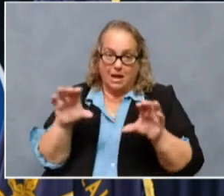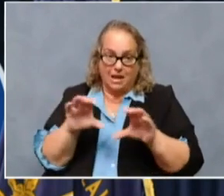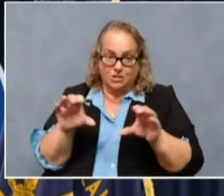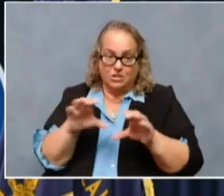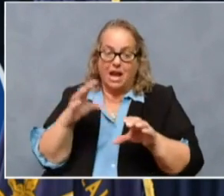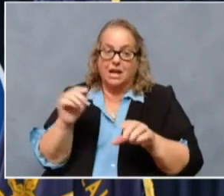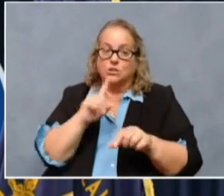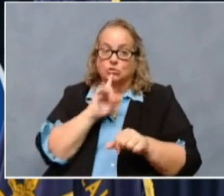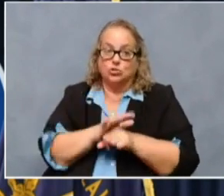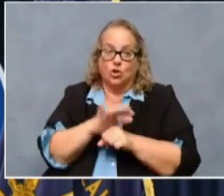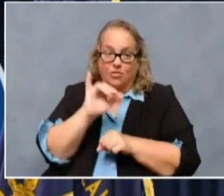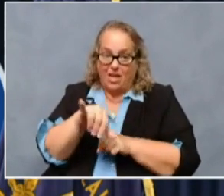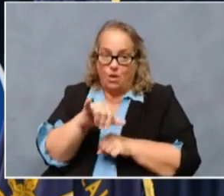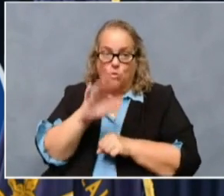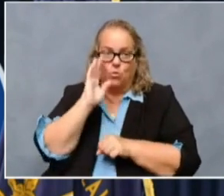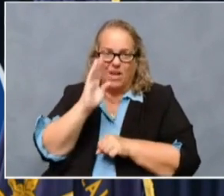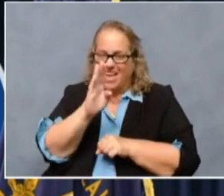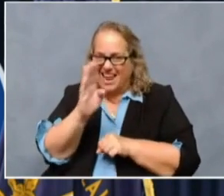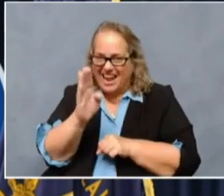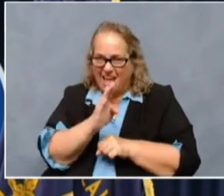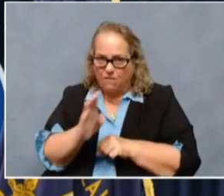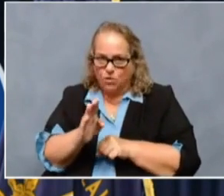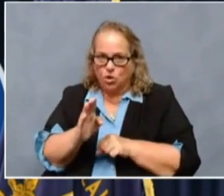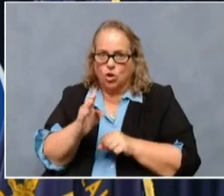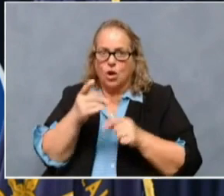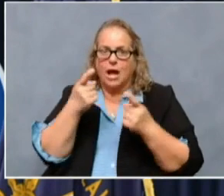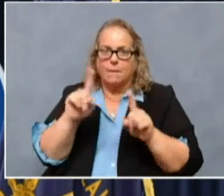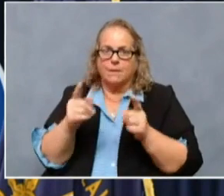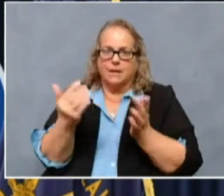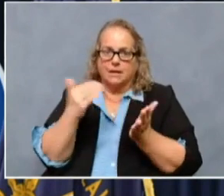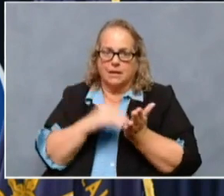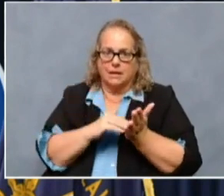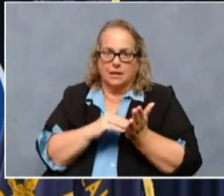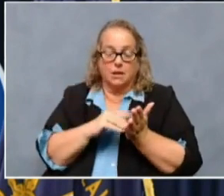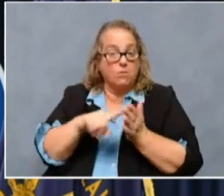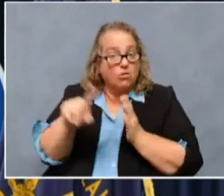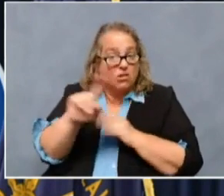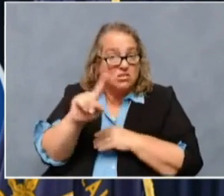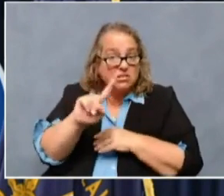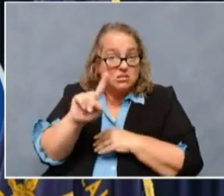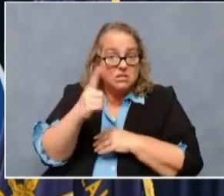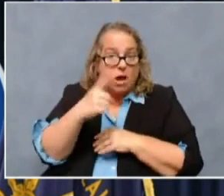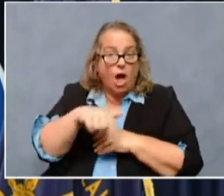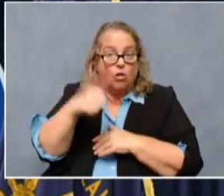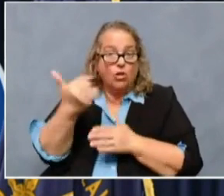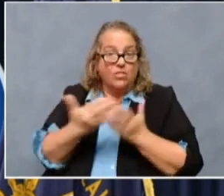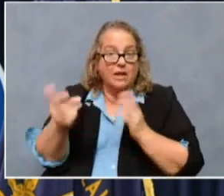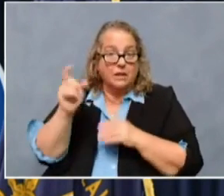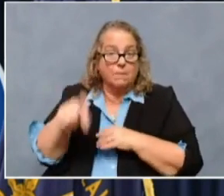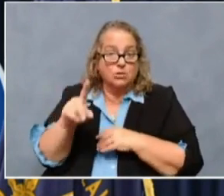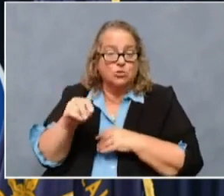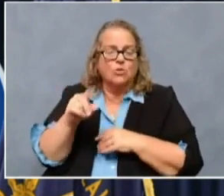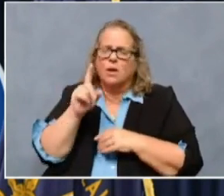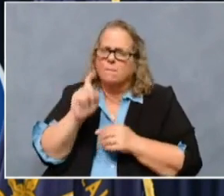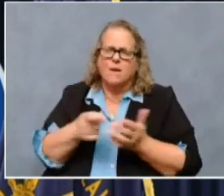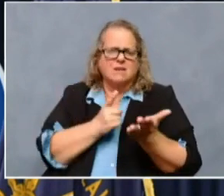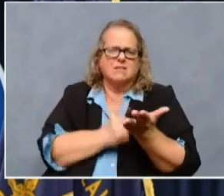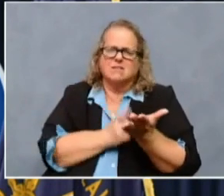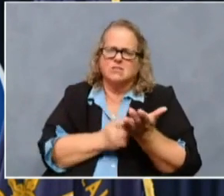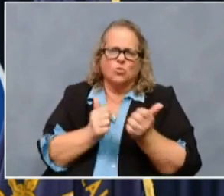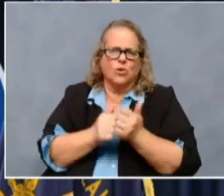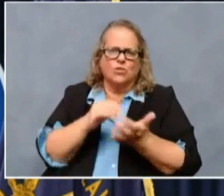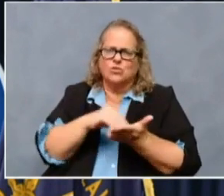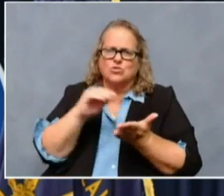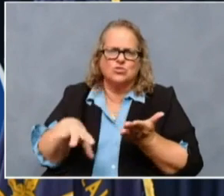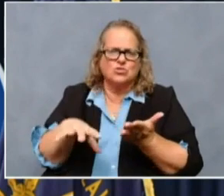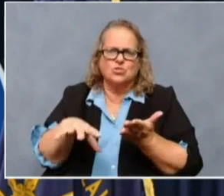this will never happen again. But there's another thing they need to do, and that's that they need to be talking to these students that this isn't something that